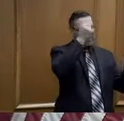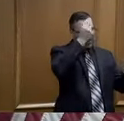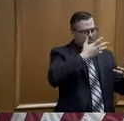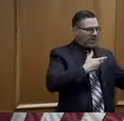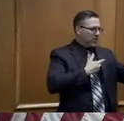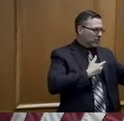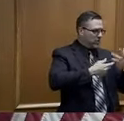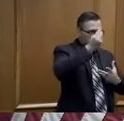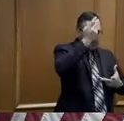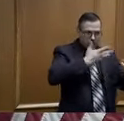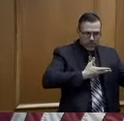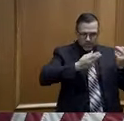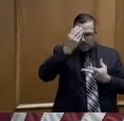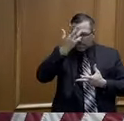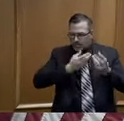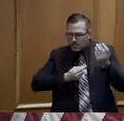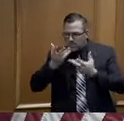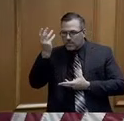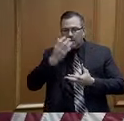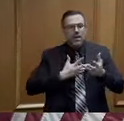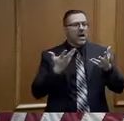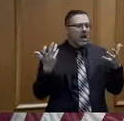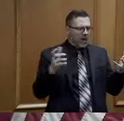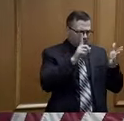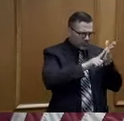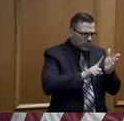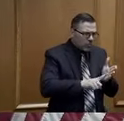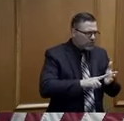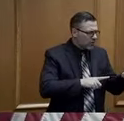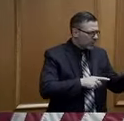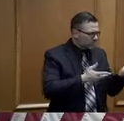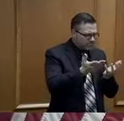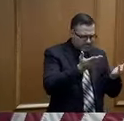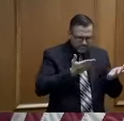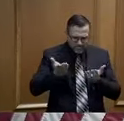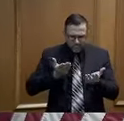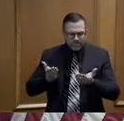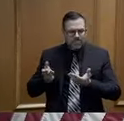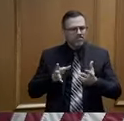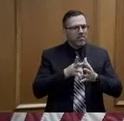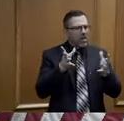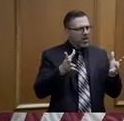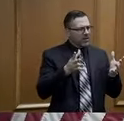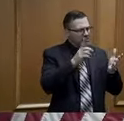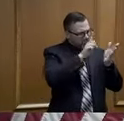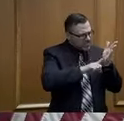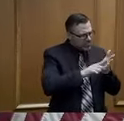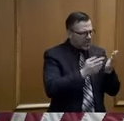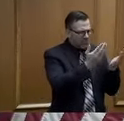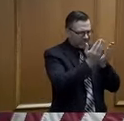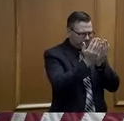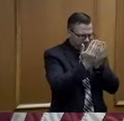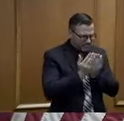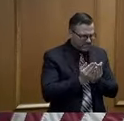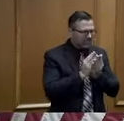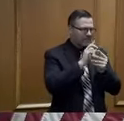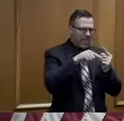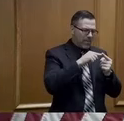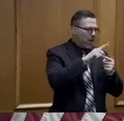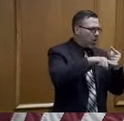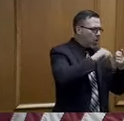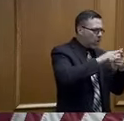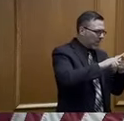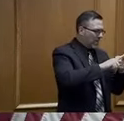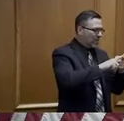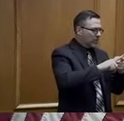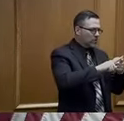lot of different people. There are a whole lot of pieces of information that say different things about the right time for the right decision.